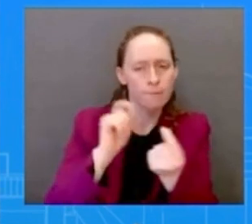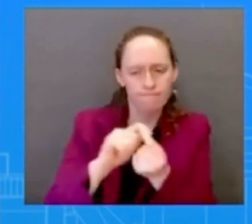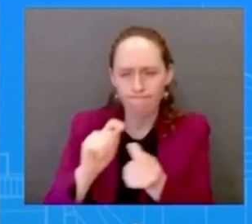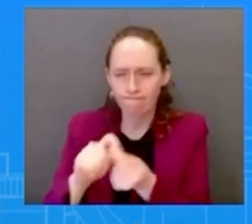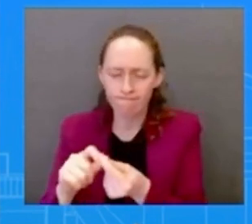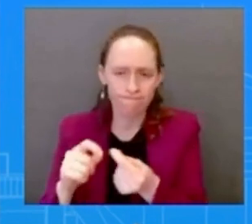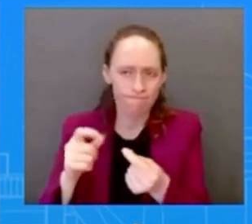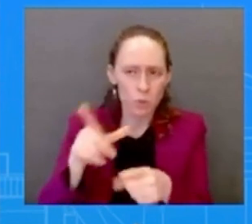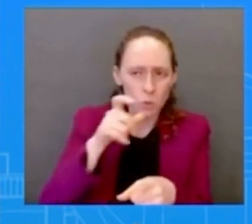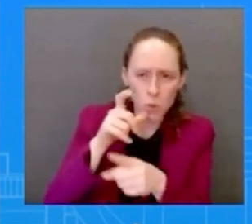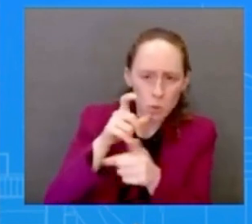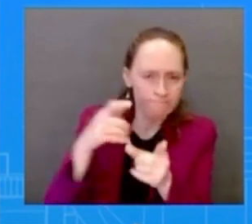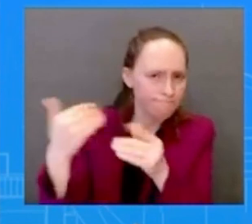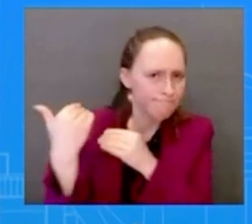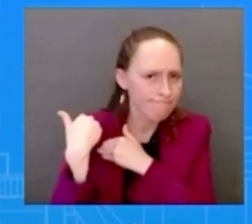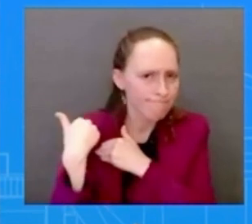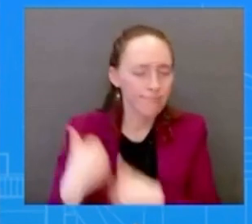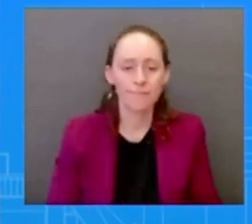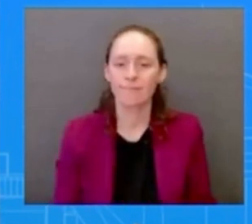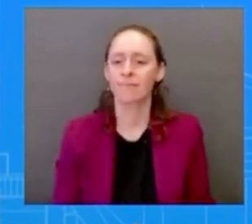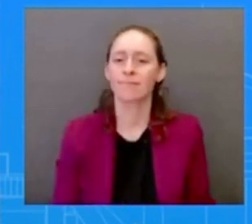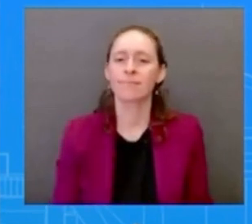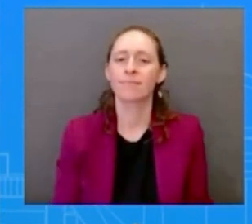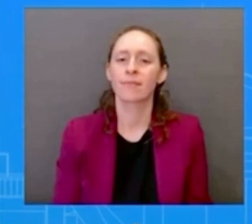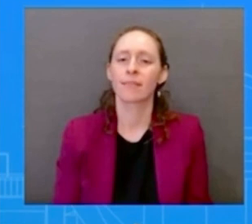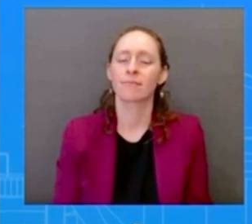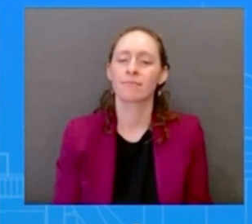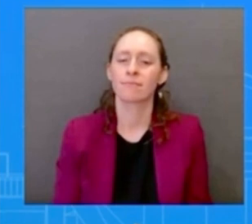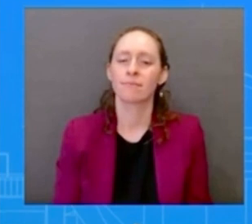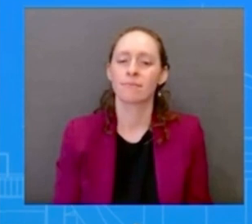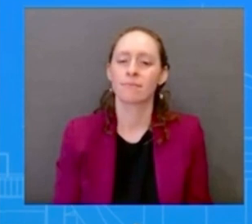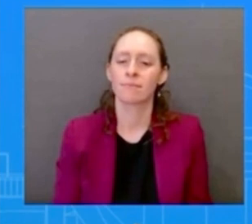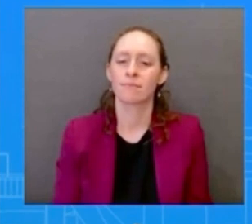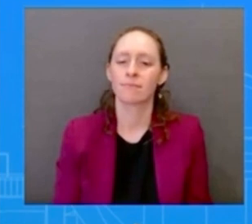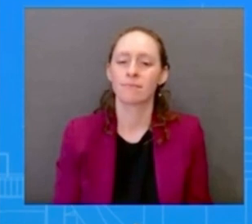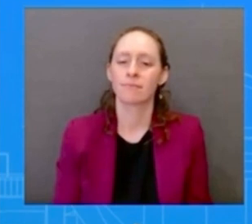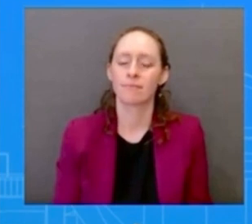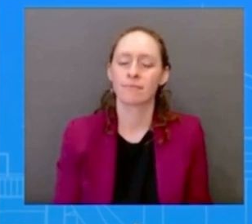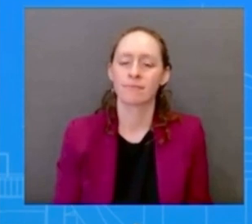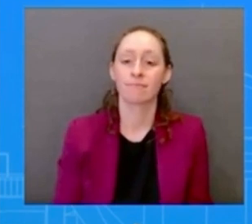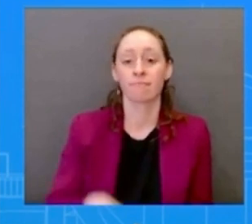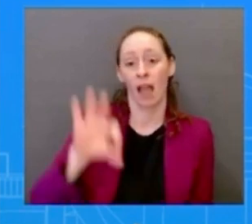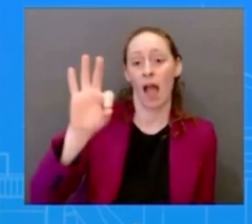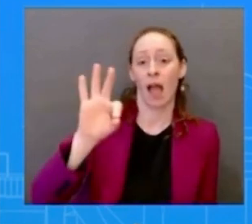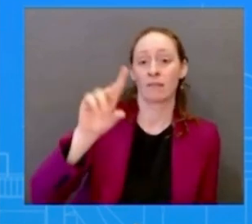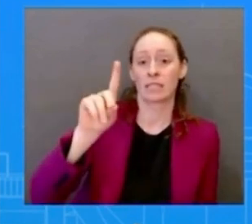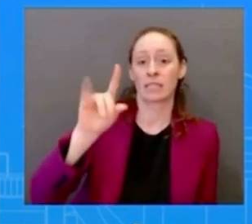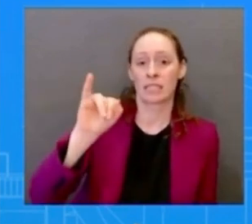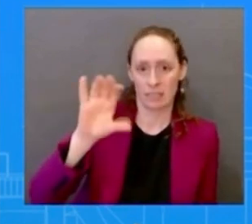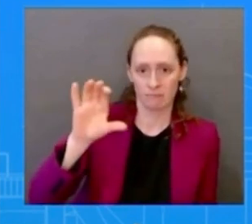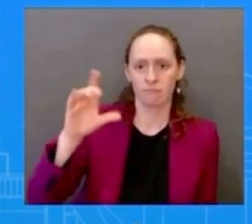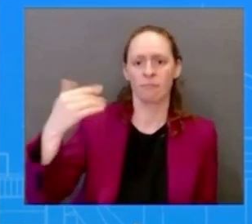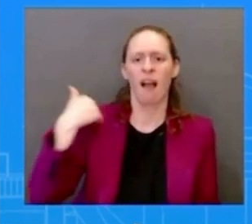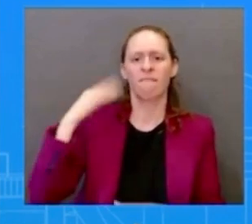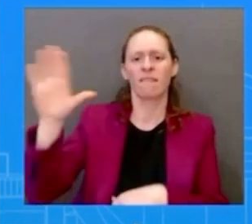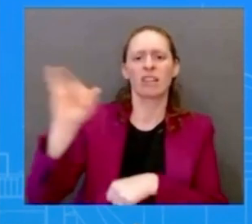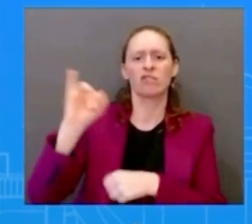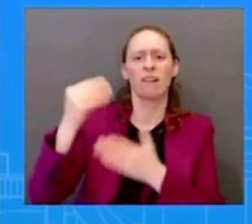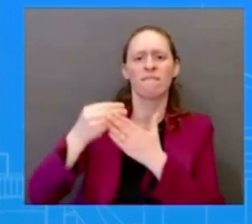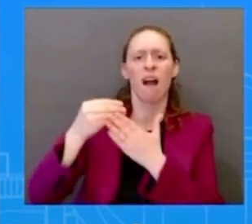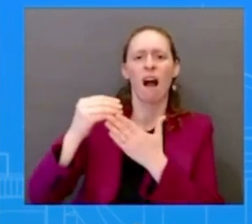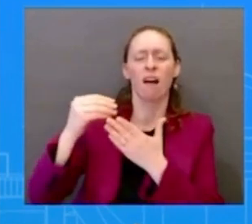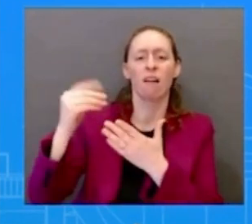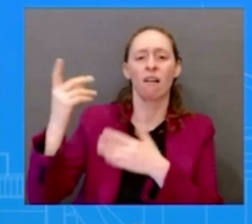through the ftic's deposit insurance fund so will that be the policy going forward for other bank failures and in terms of future